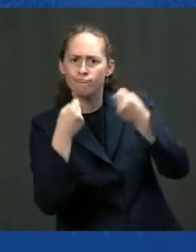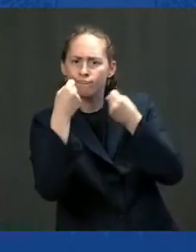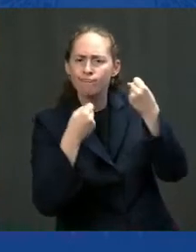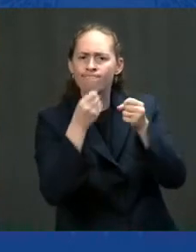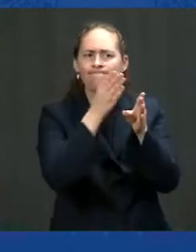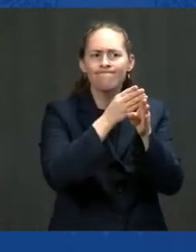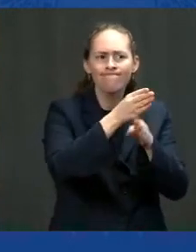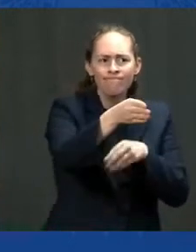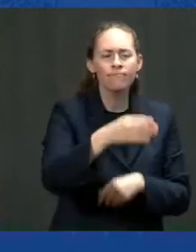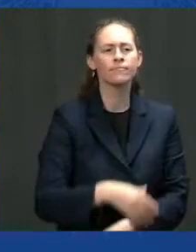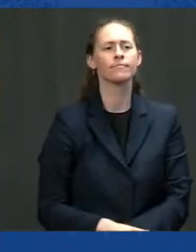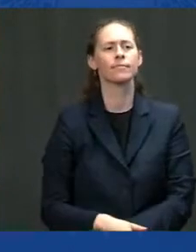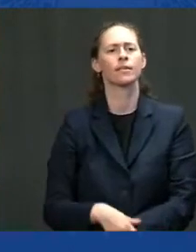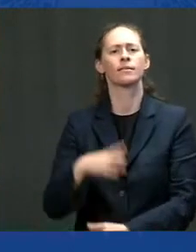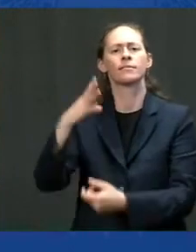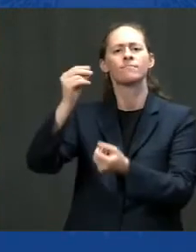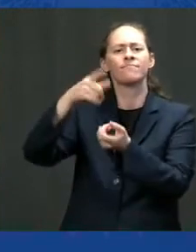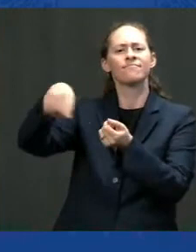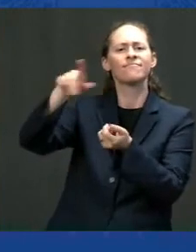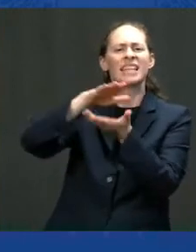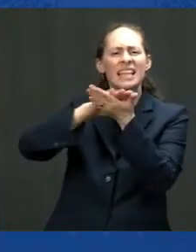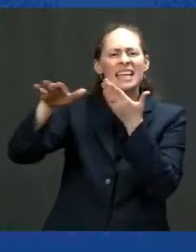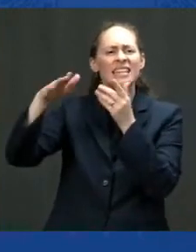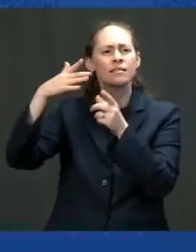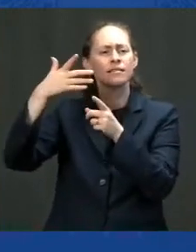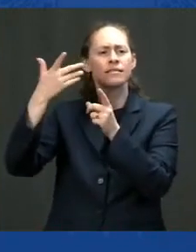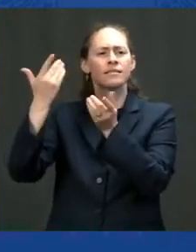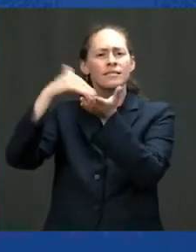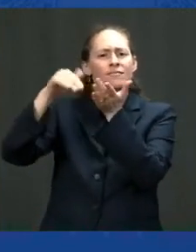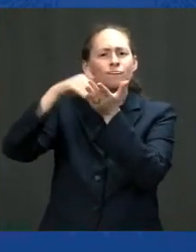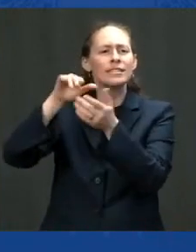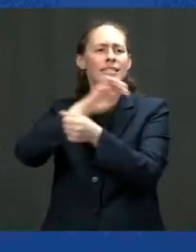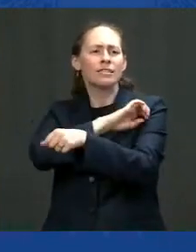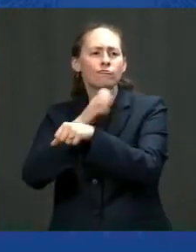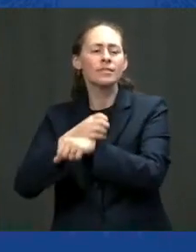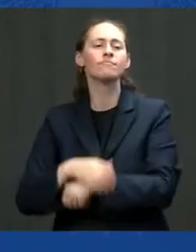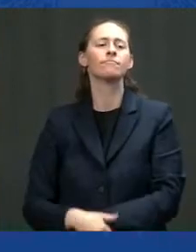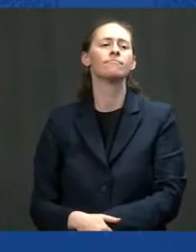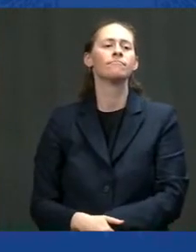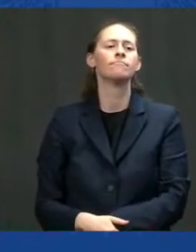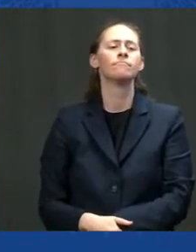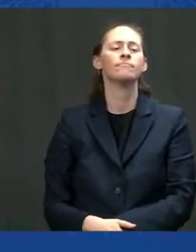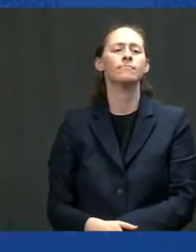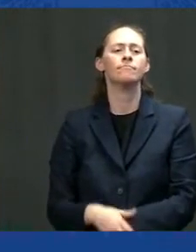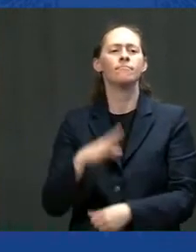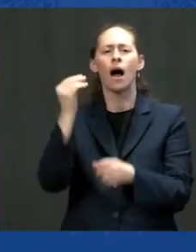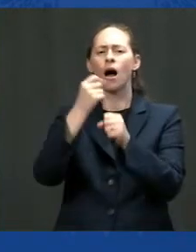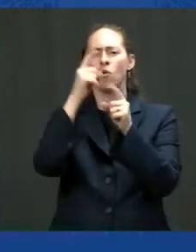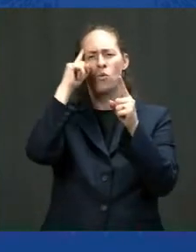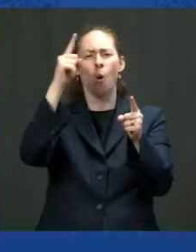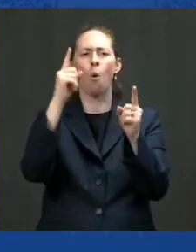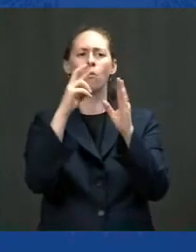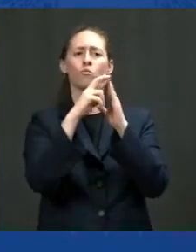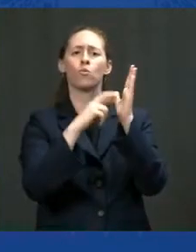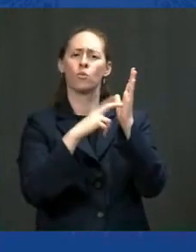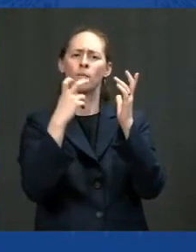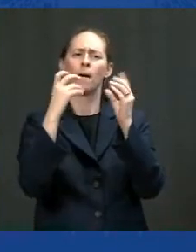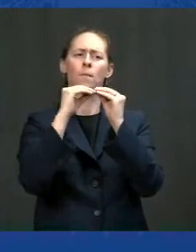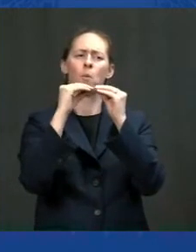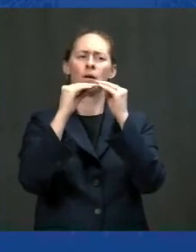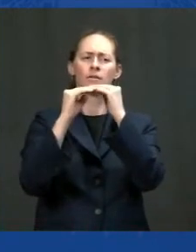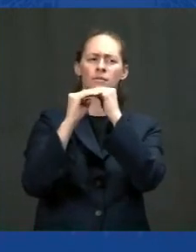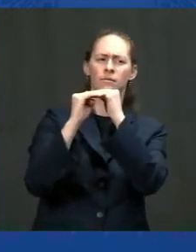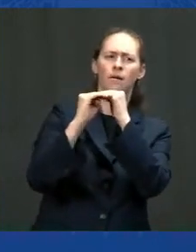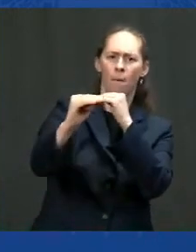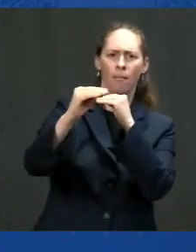buys. And these Buy American rules can help guarantee a reliable market. I just saw the work you're doing in the heavy-duty electric